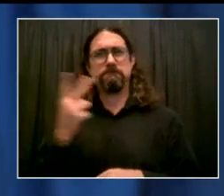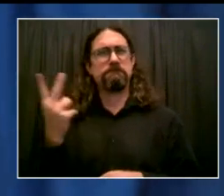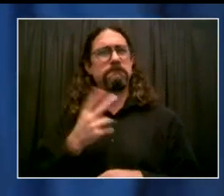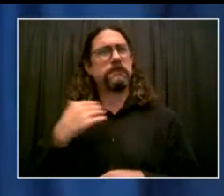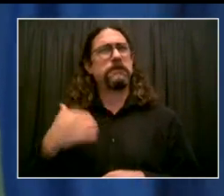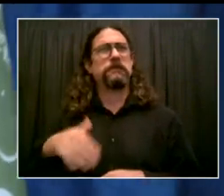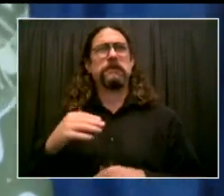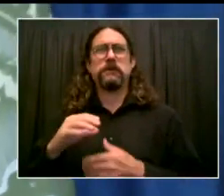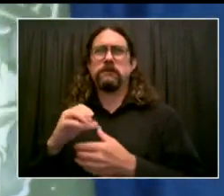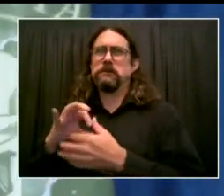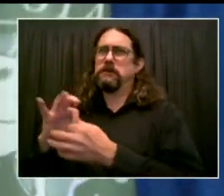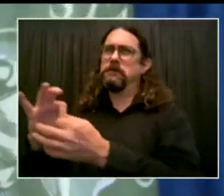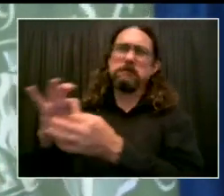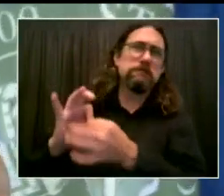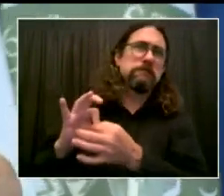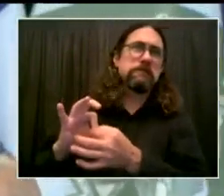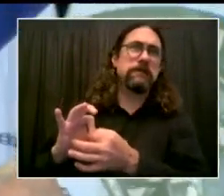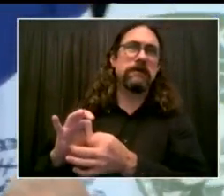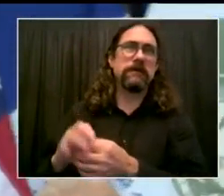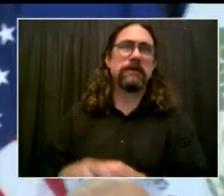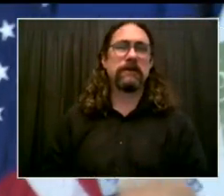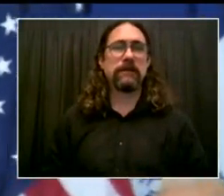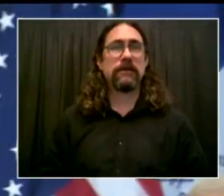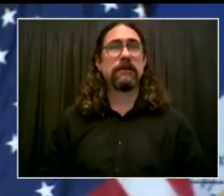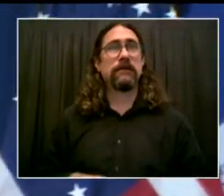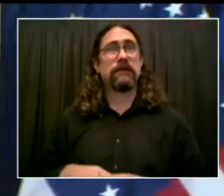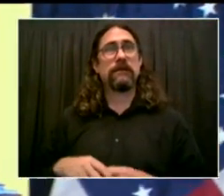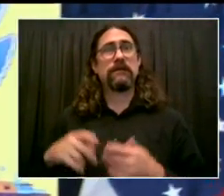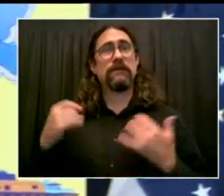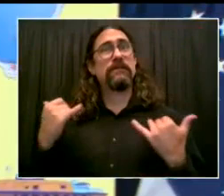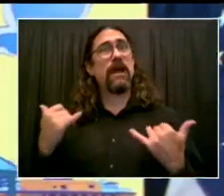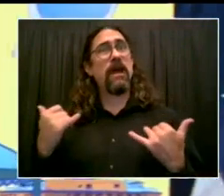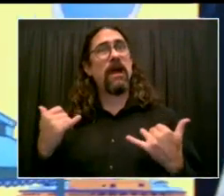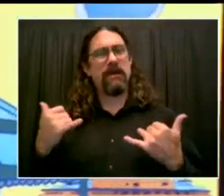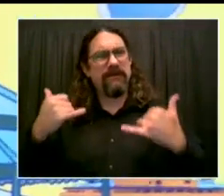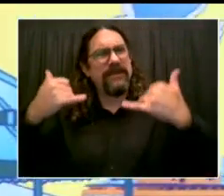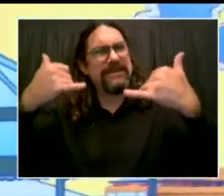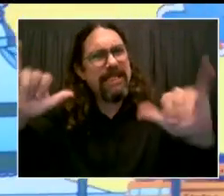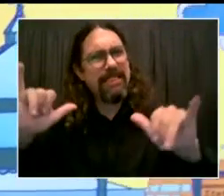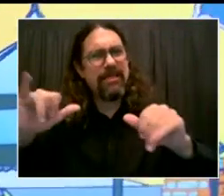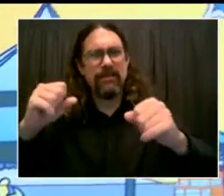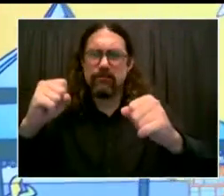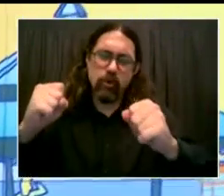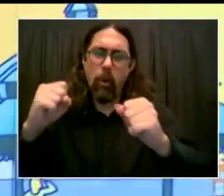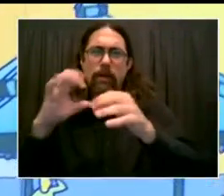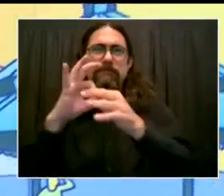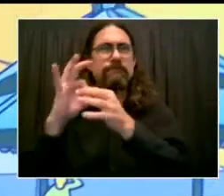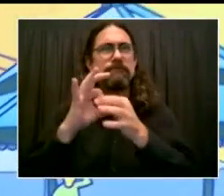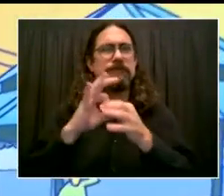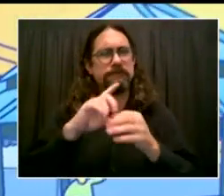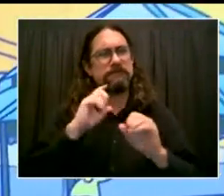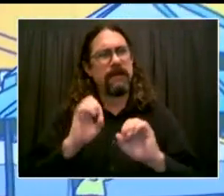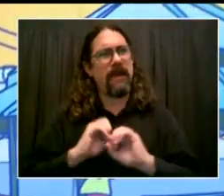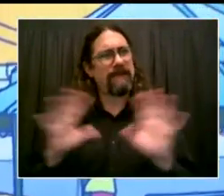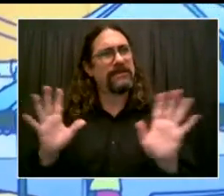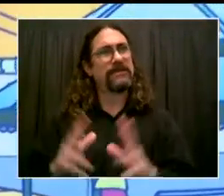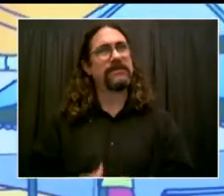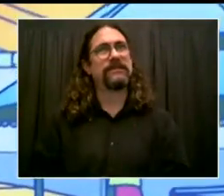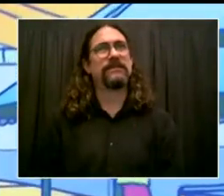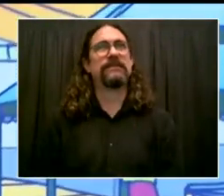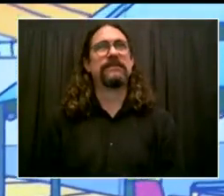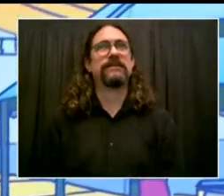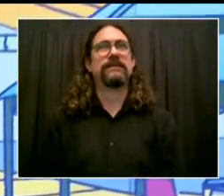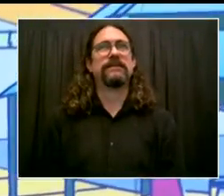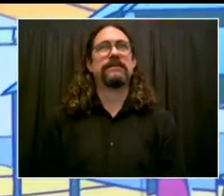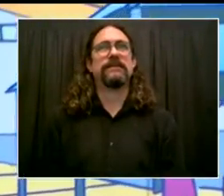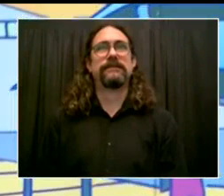Kathy, congratulations to you and your family. Thank you. Thank you so much. And now, as I said, we've got another important announcement for the people of